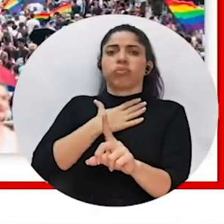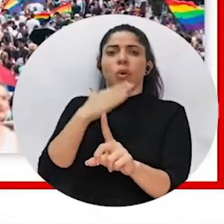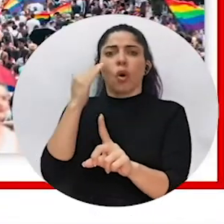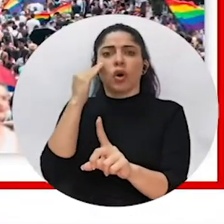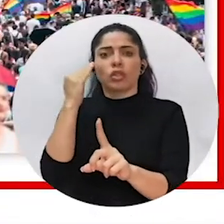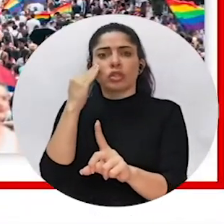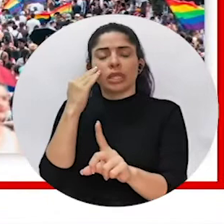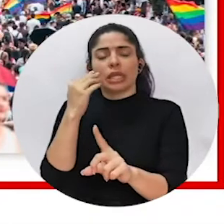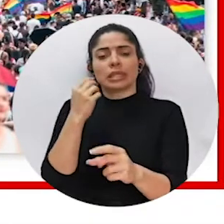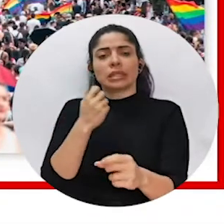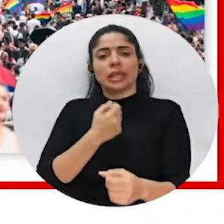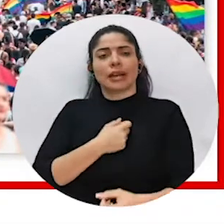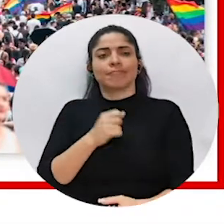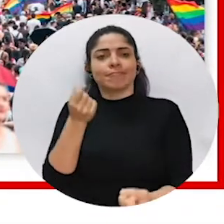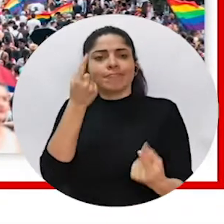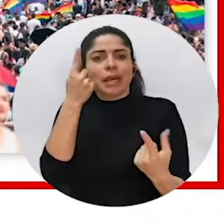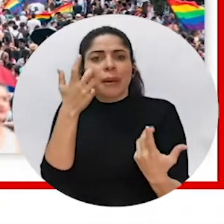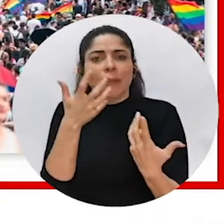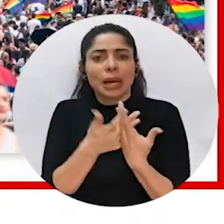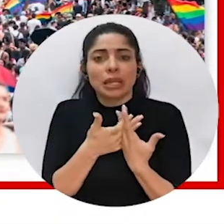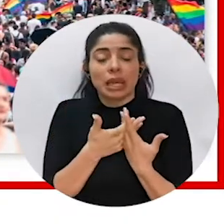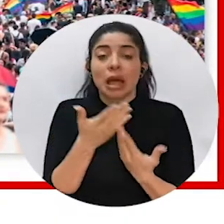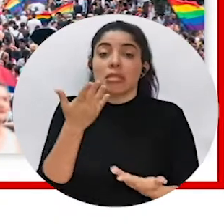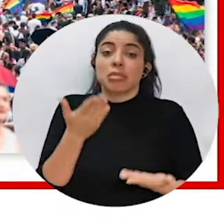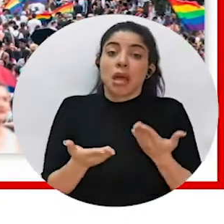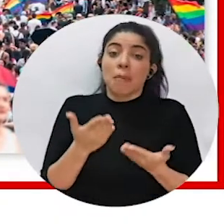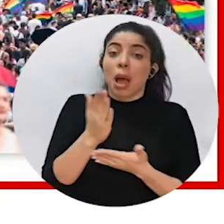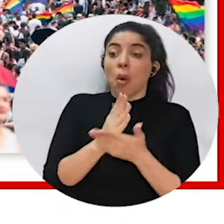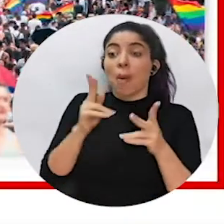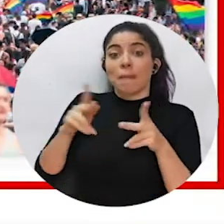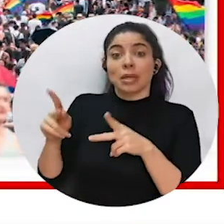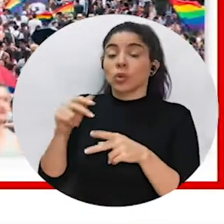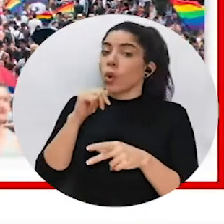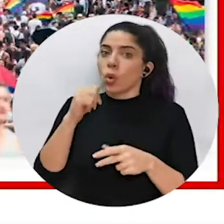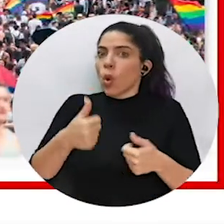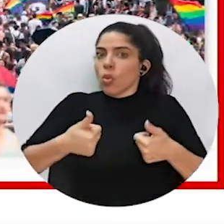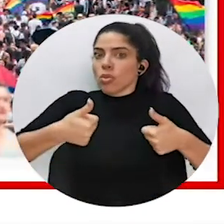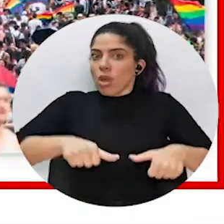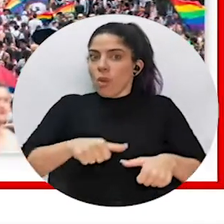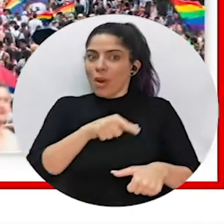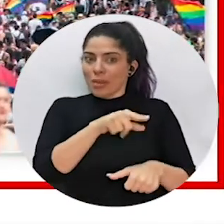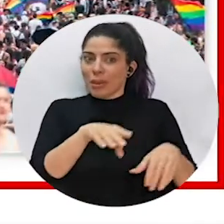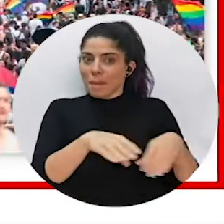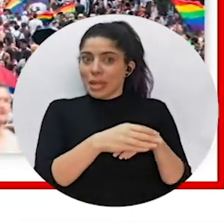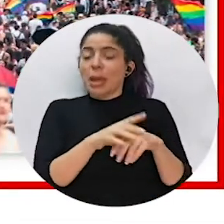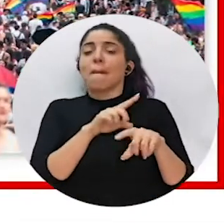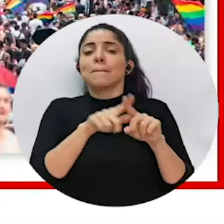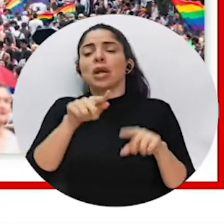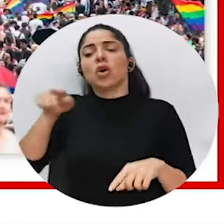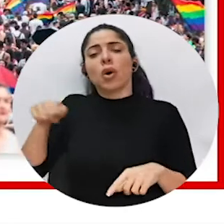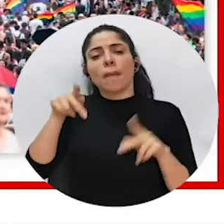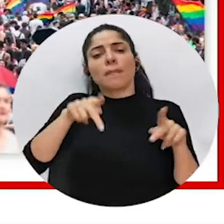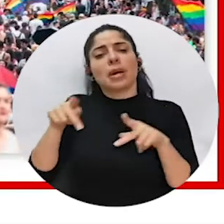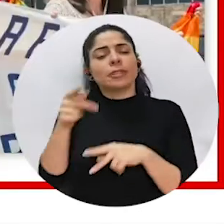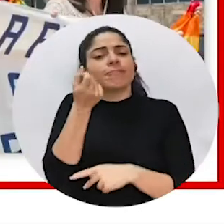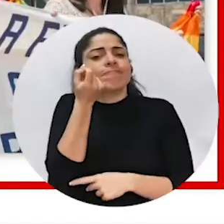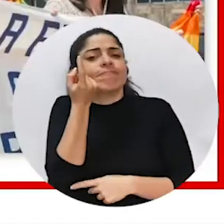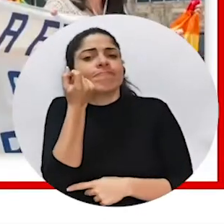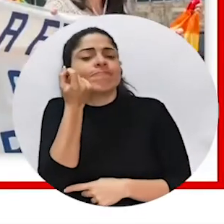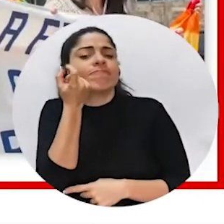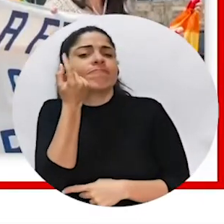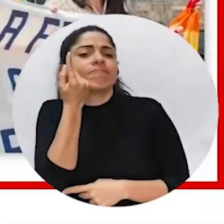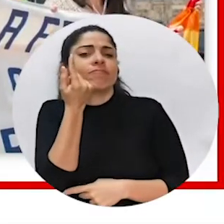that emerged and a lot of empathy. So even though many people might not agree with that, they also start to